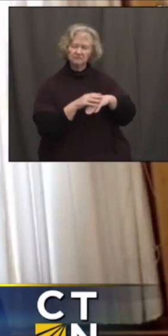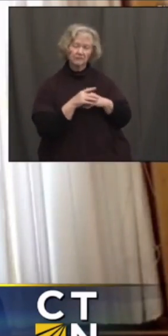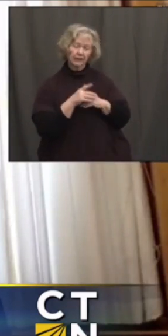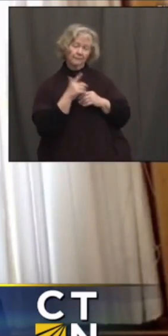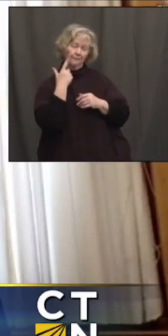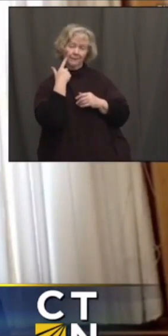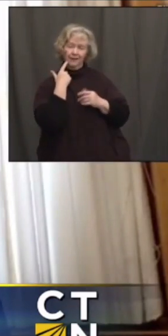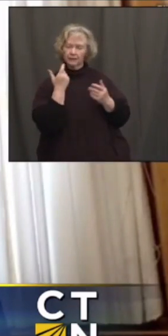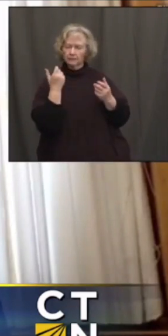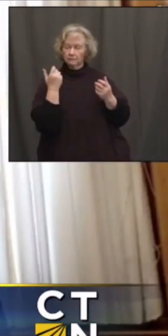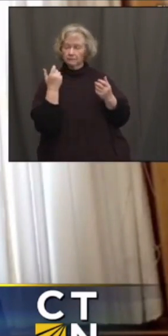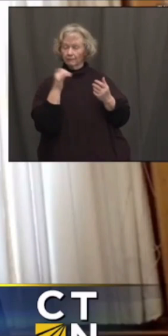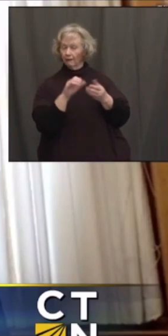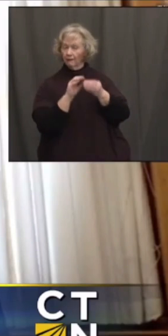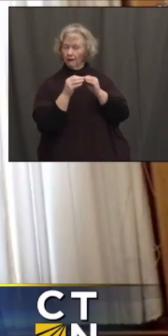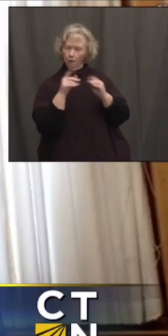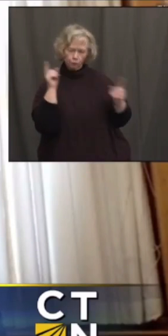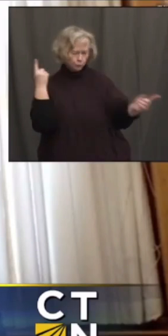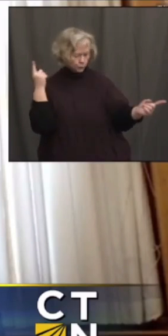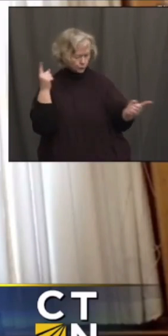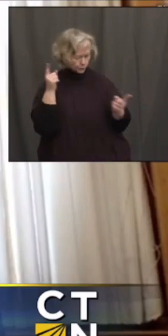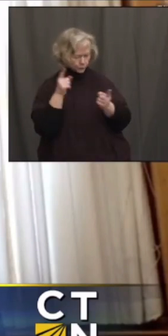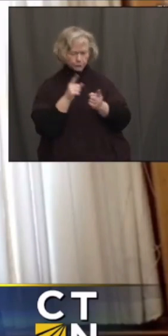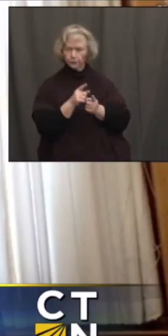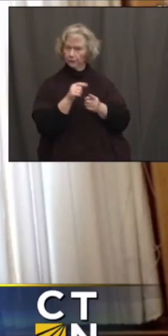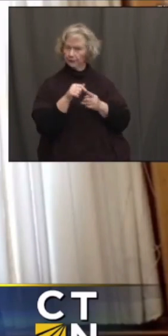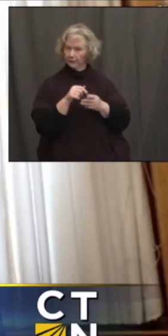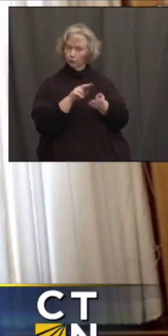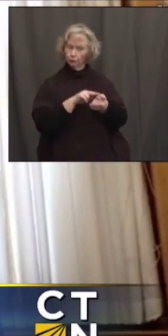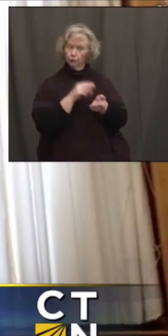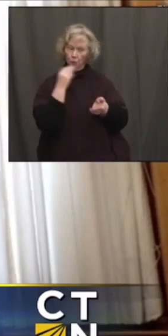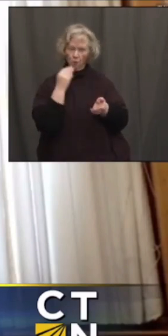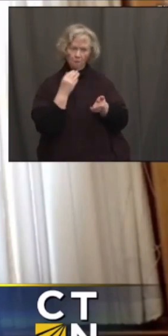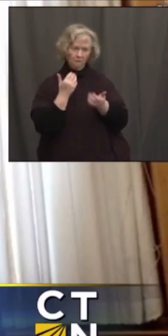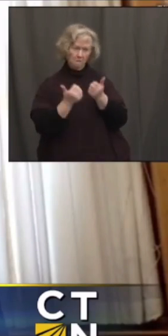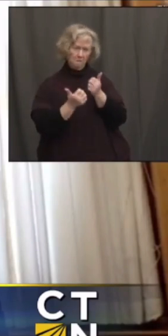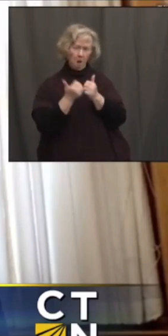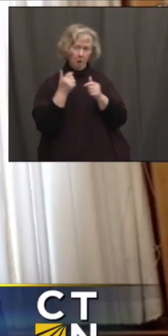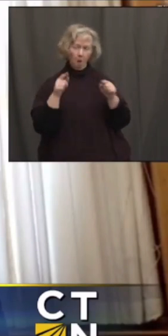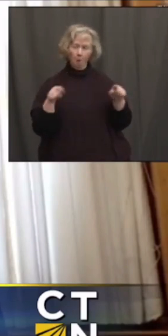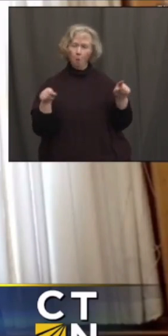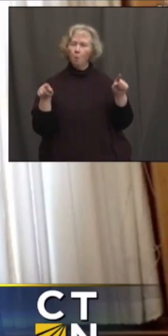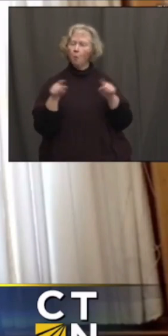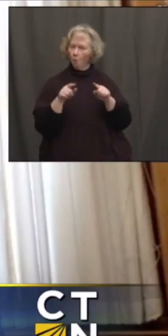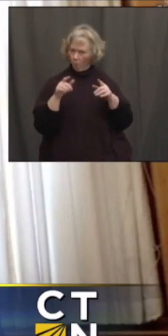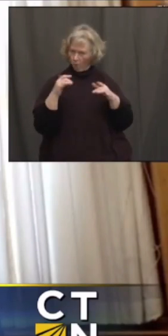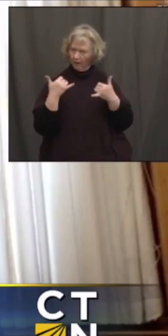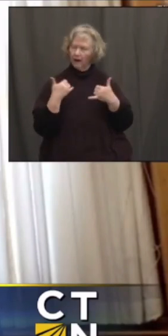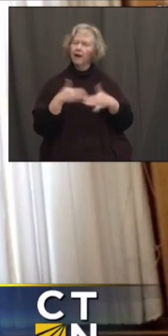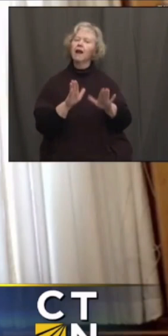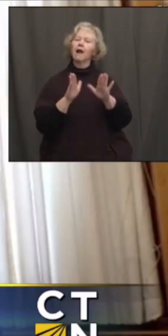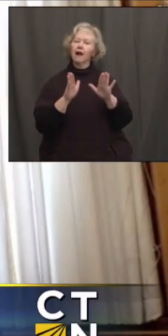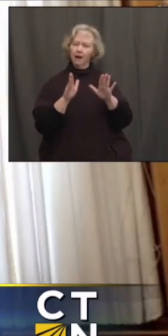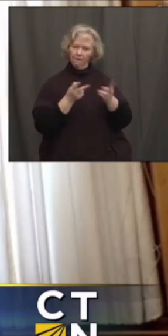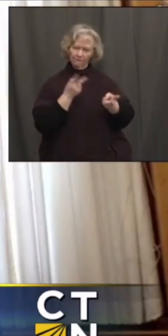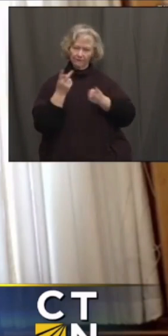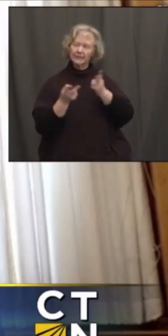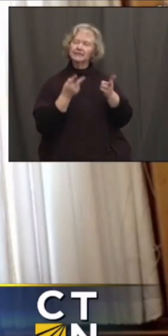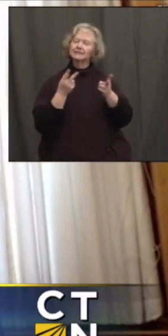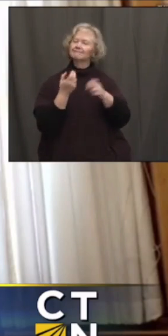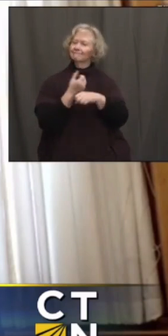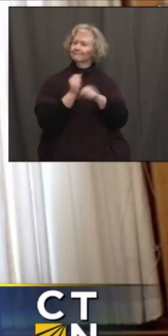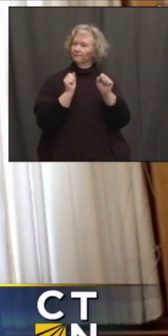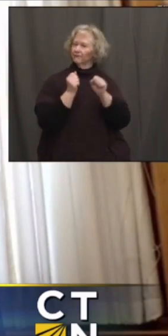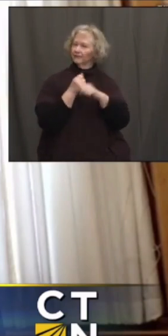in cases that we've seen in our nursing homes, the vast majority of them are able to partake in visitation at this point safely